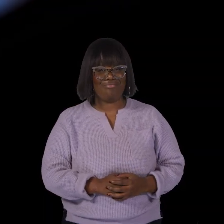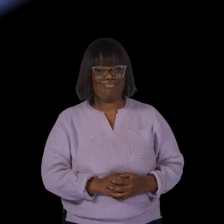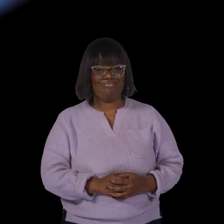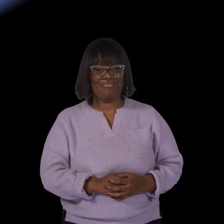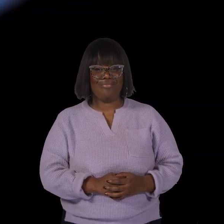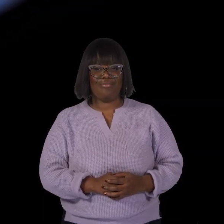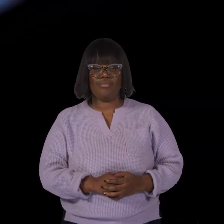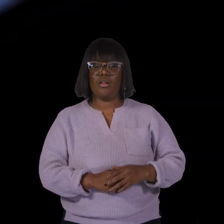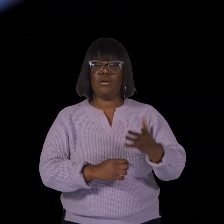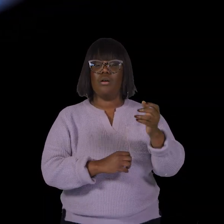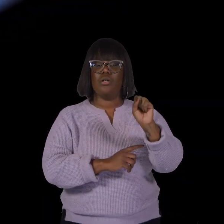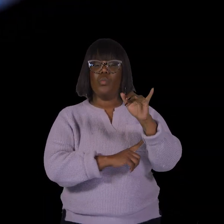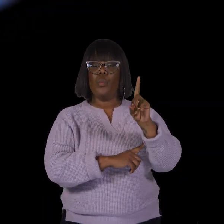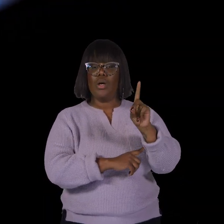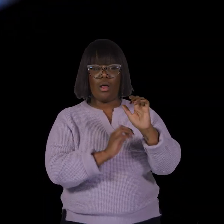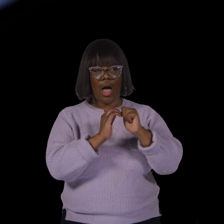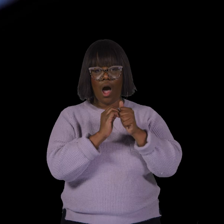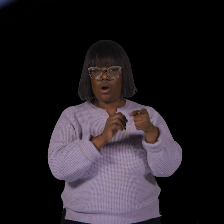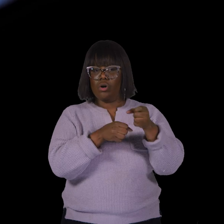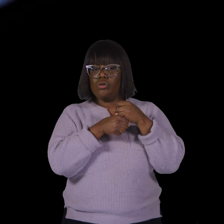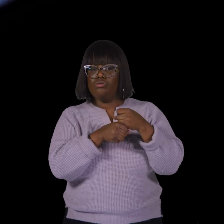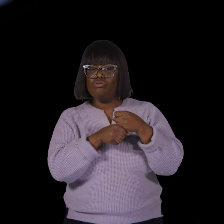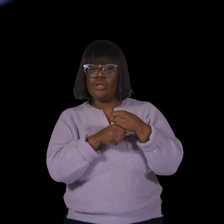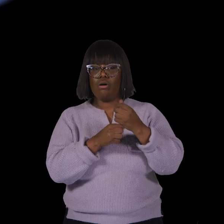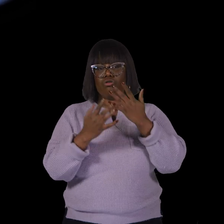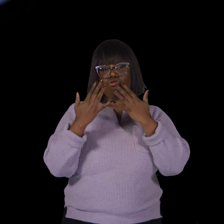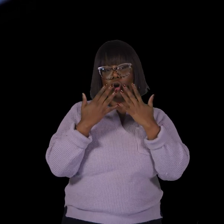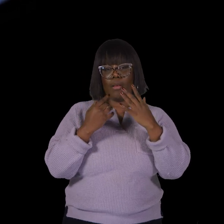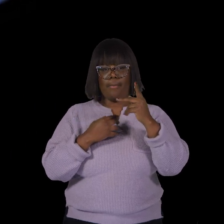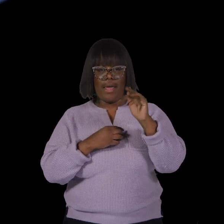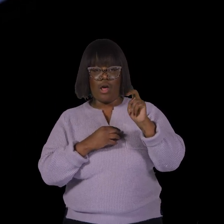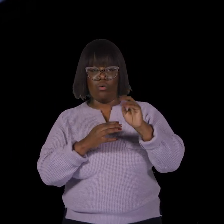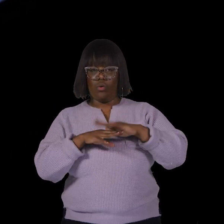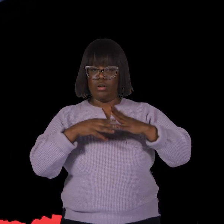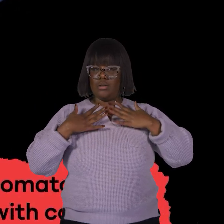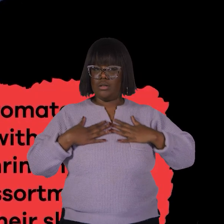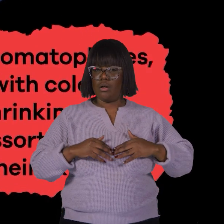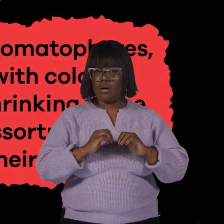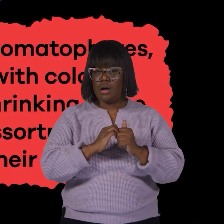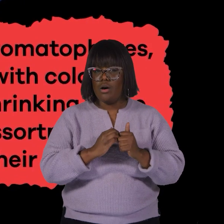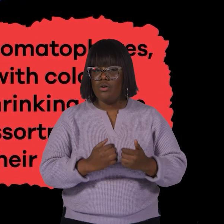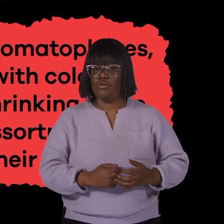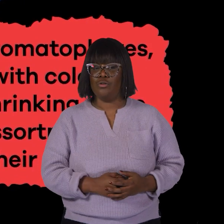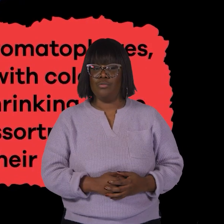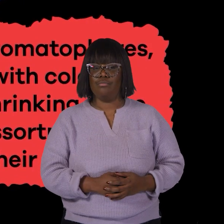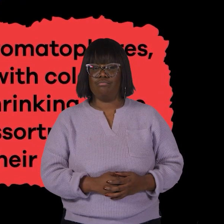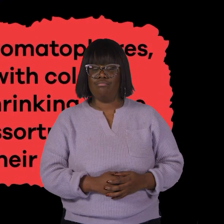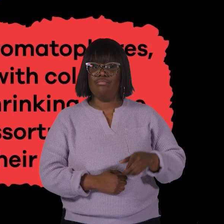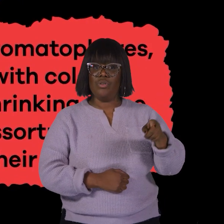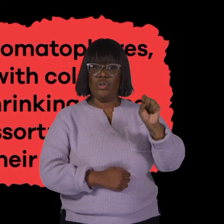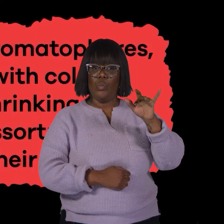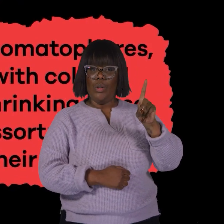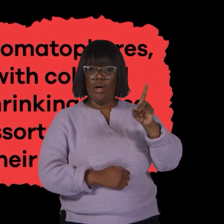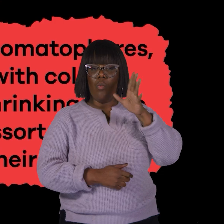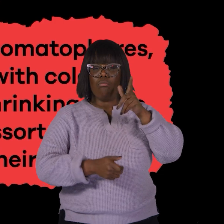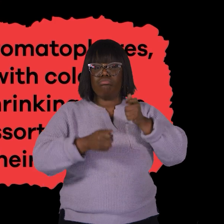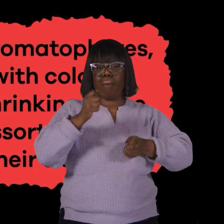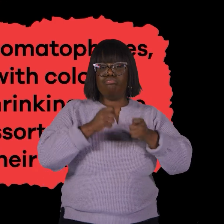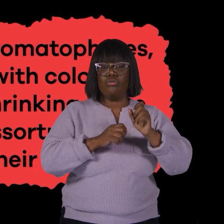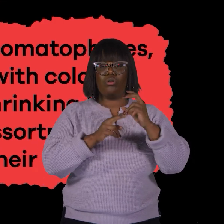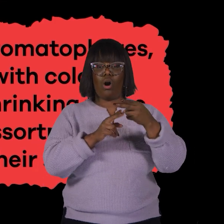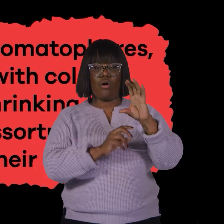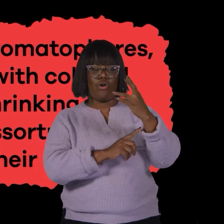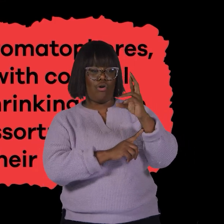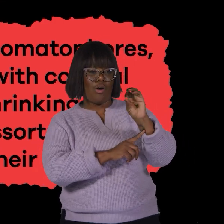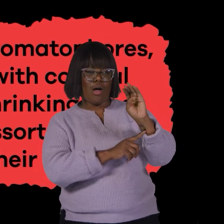How does squid create an assortment of colors and patterns on their skin? Squid change colors using chromatophores,